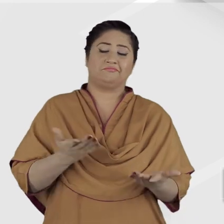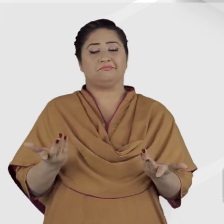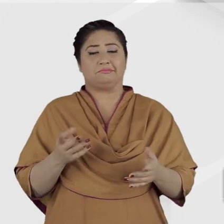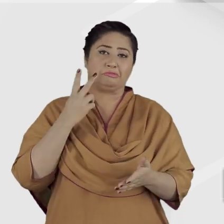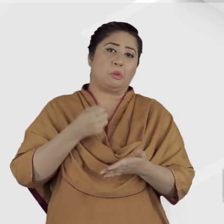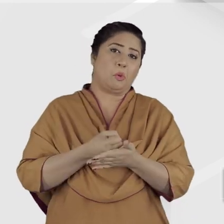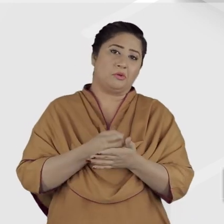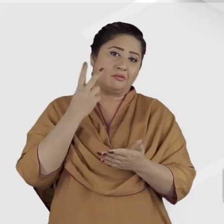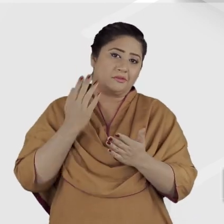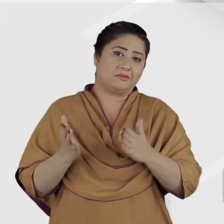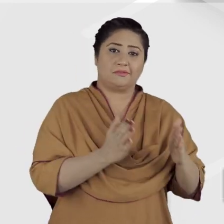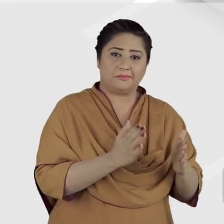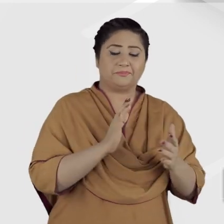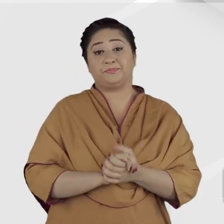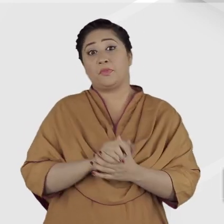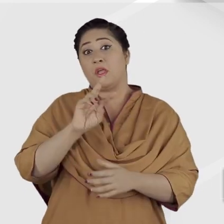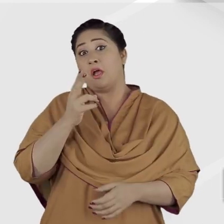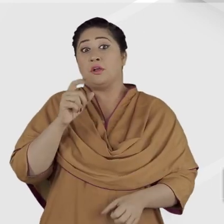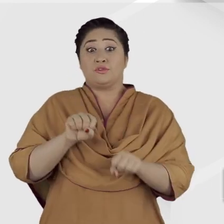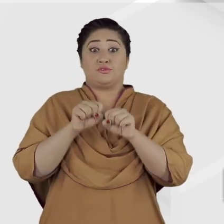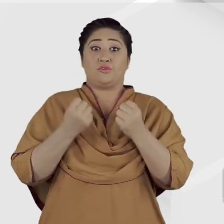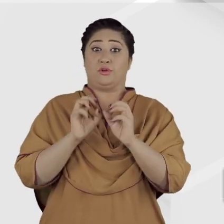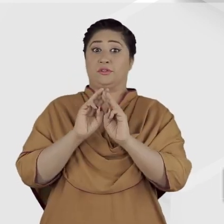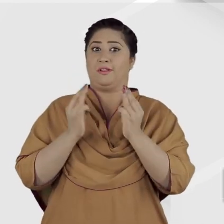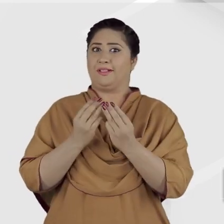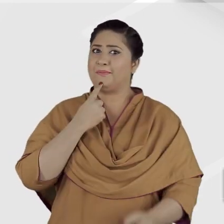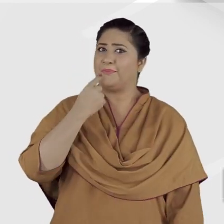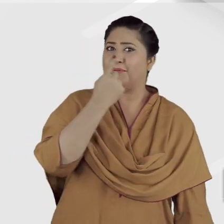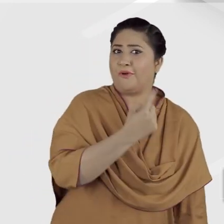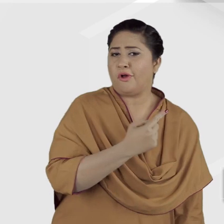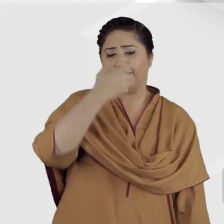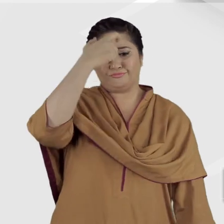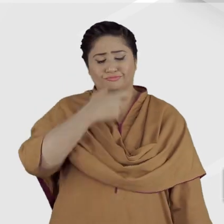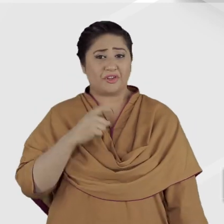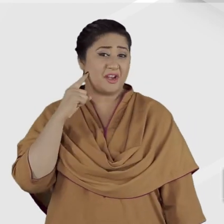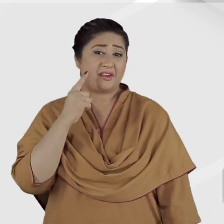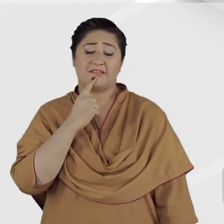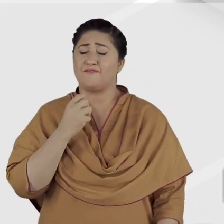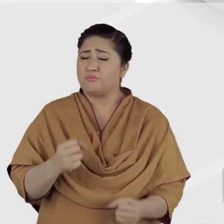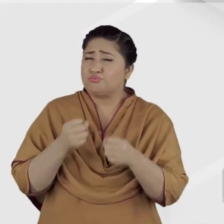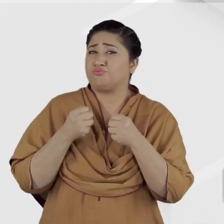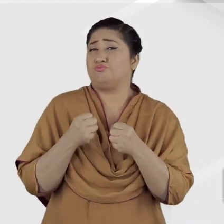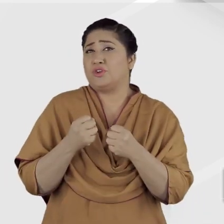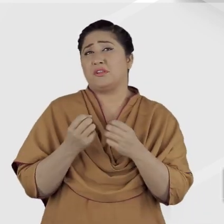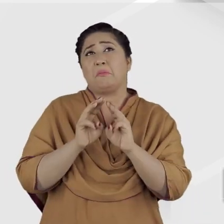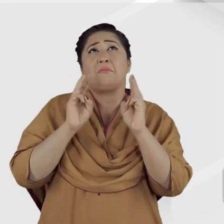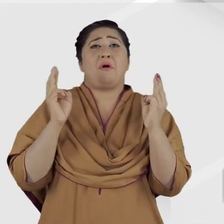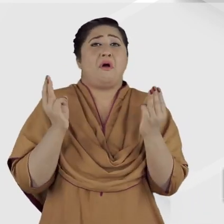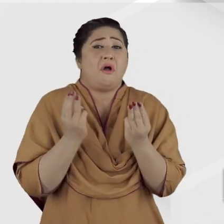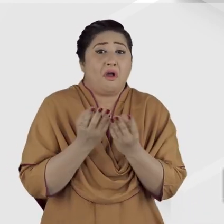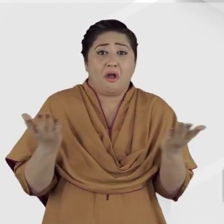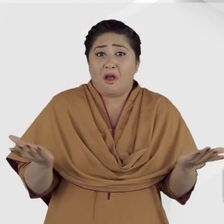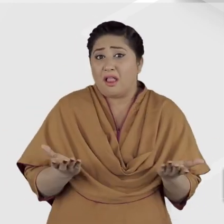cures for a broken condition. The social model suggests that individuals who are deaf suffer